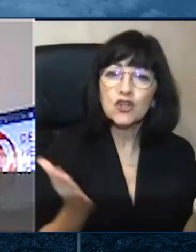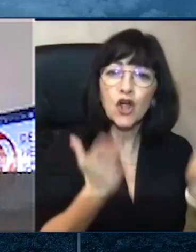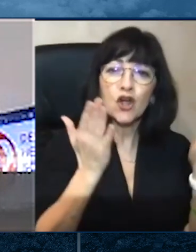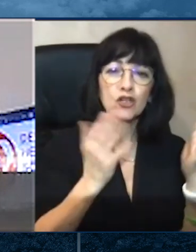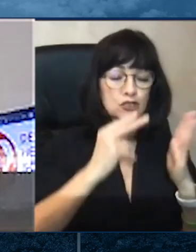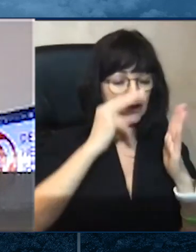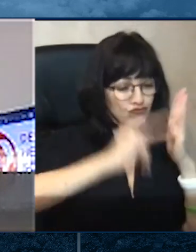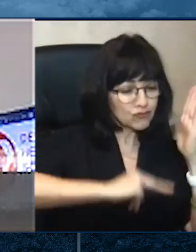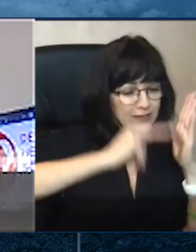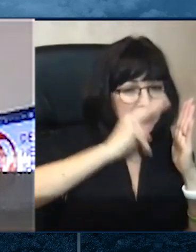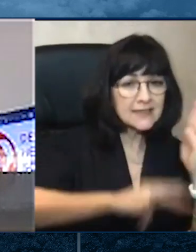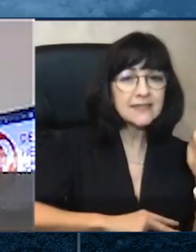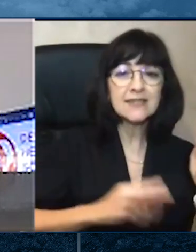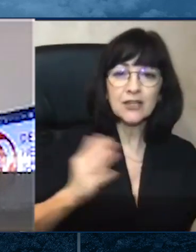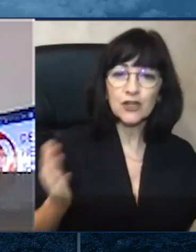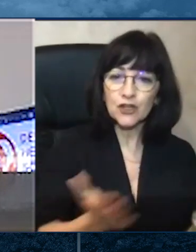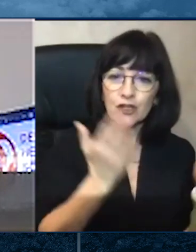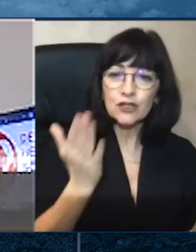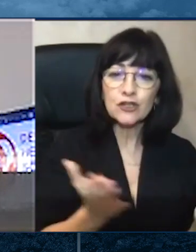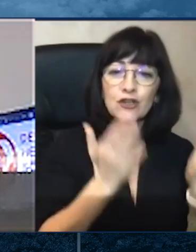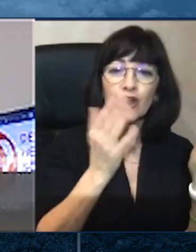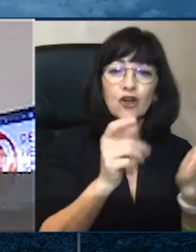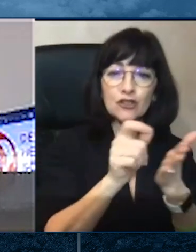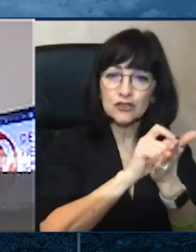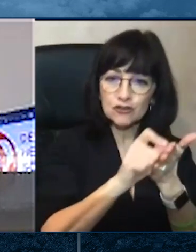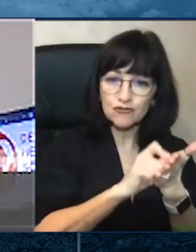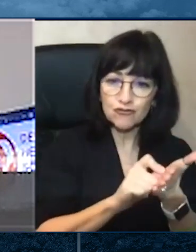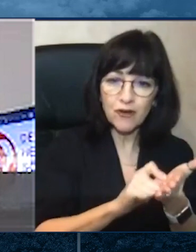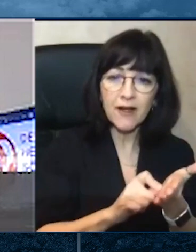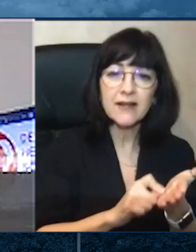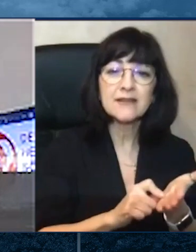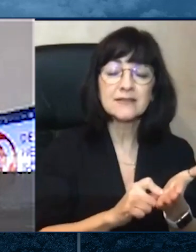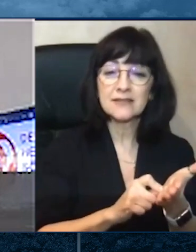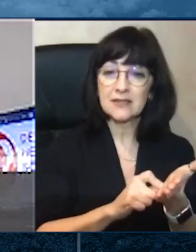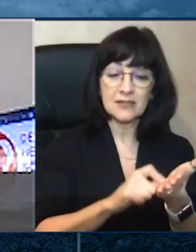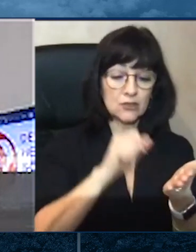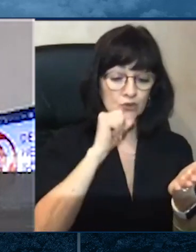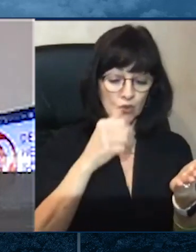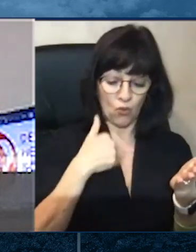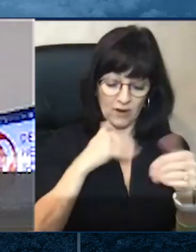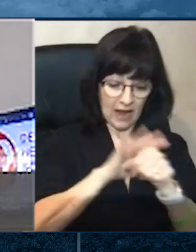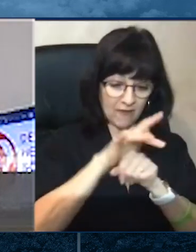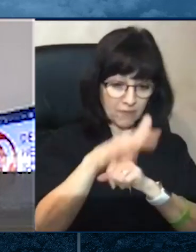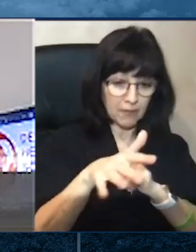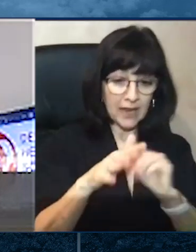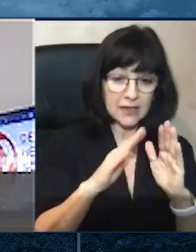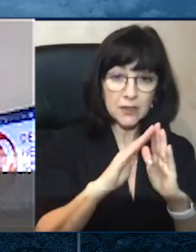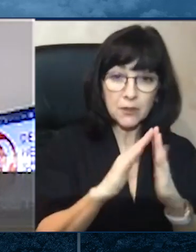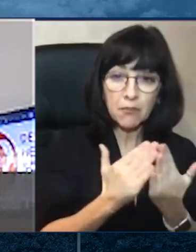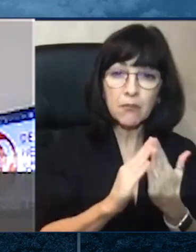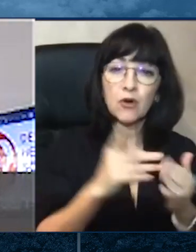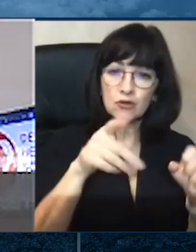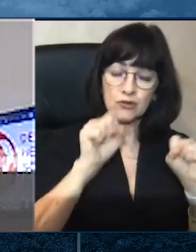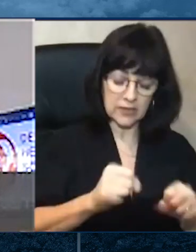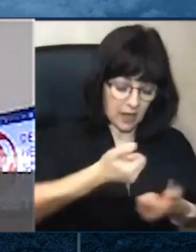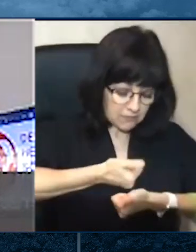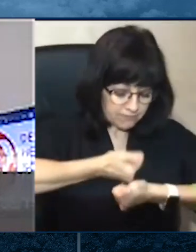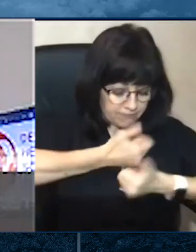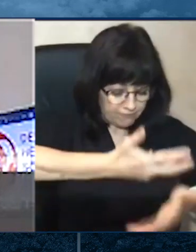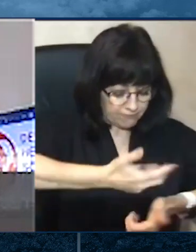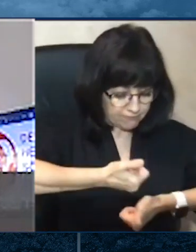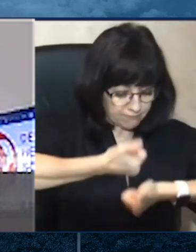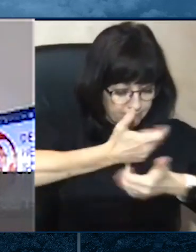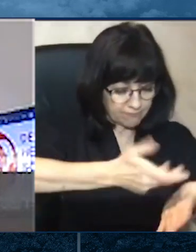if you don't have a lot of access to books and reading materials, it's a great time to just write feelings down and write